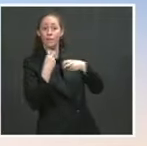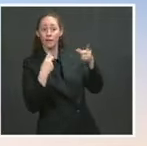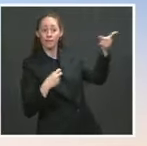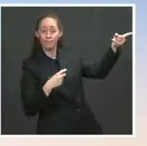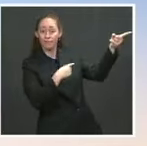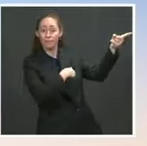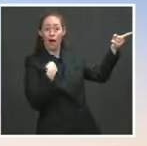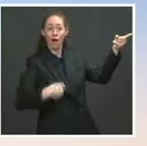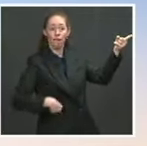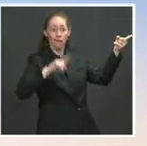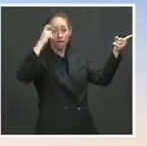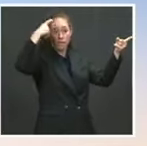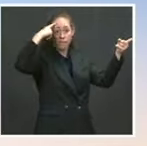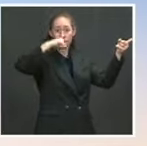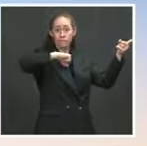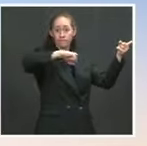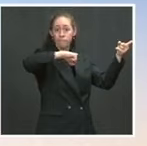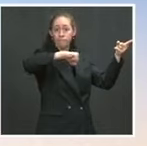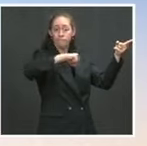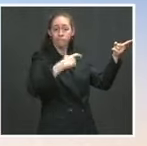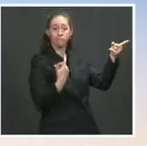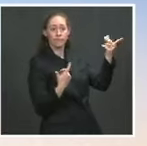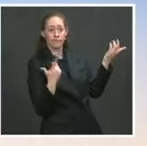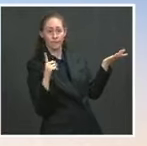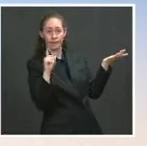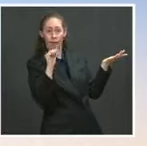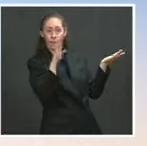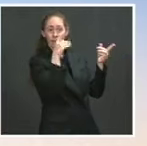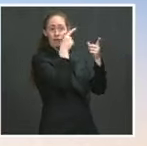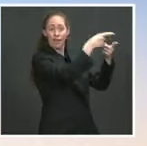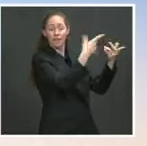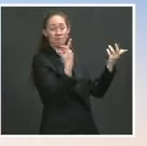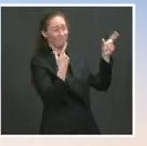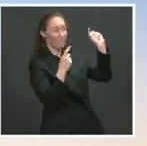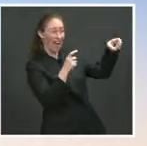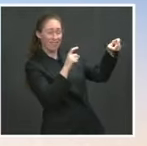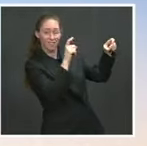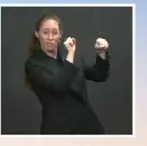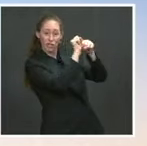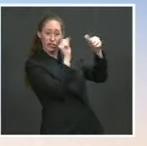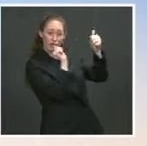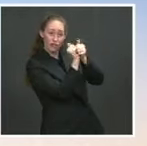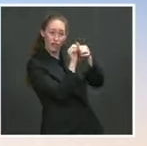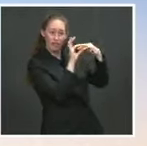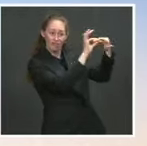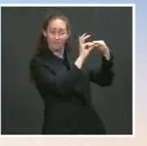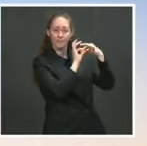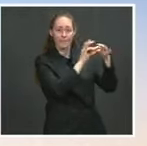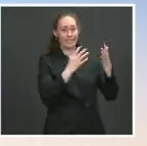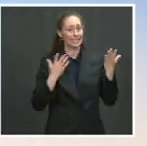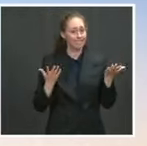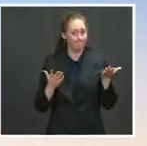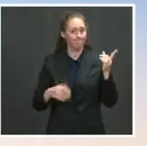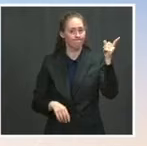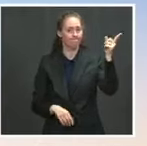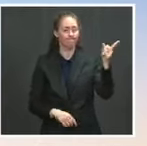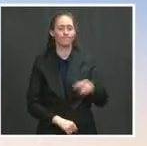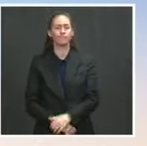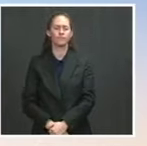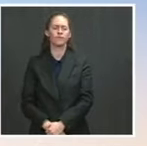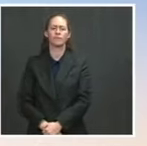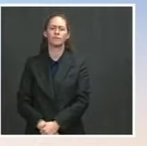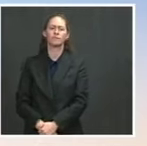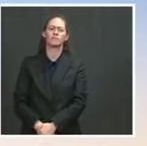assessment. And part of the reason some of these lawmakers say that is is because China is not cooperating right now. At what point would President Biden